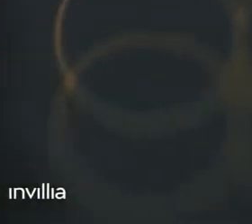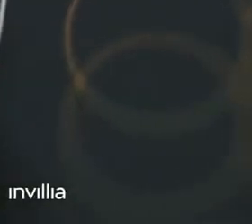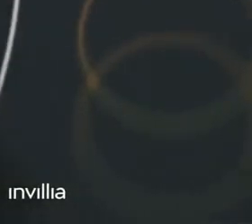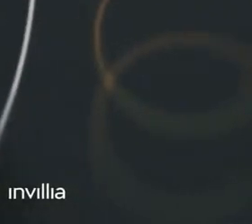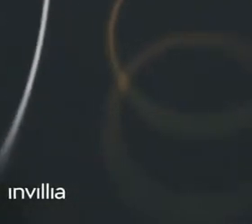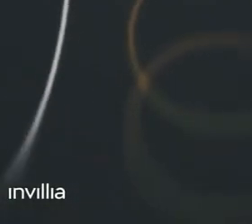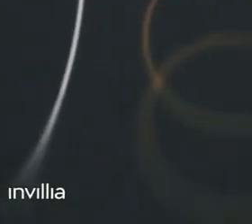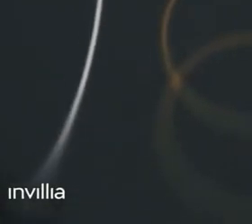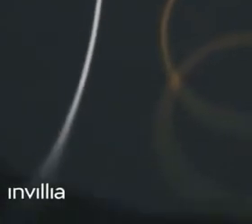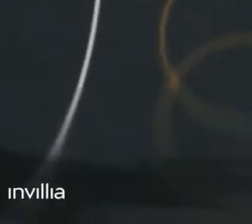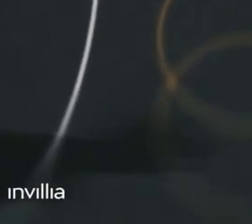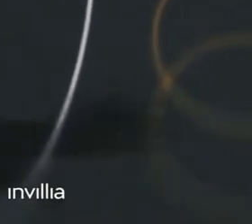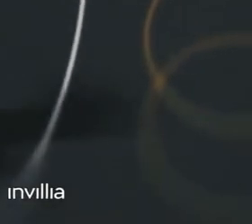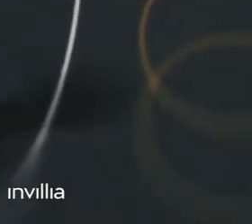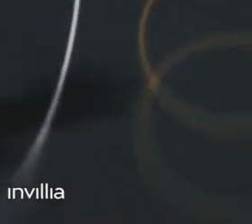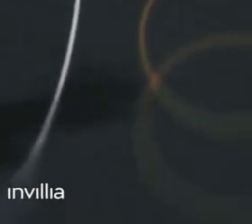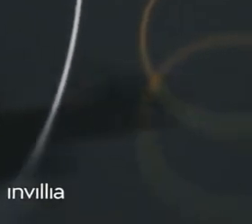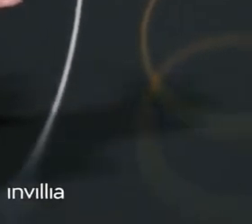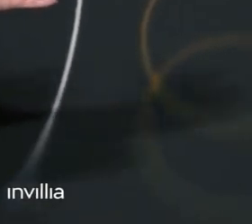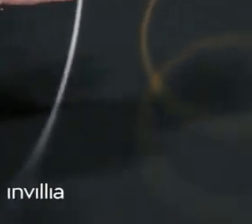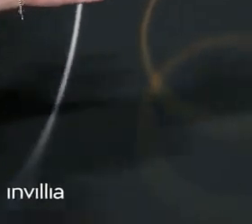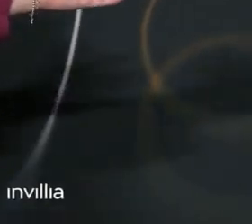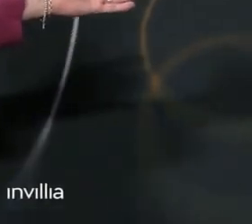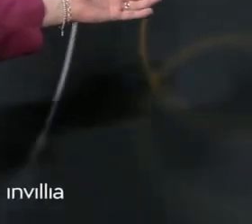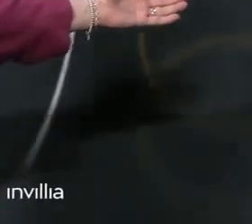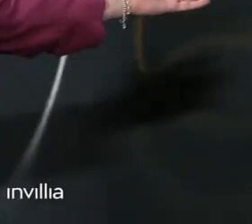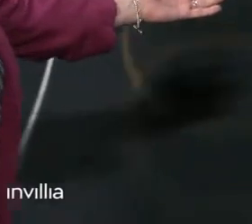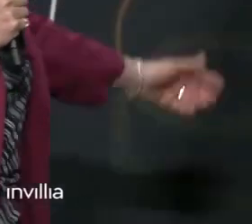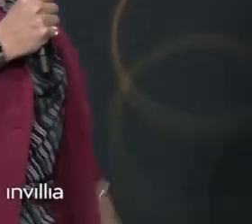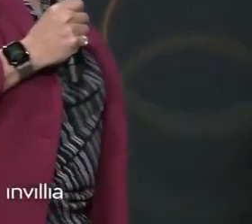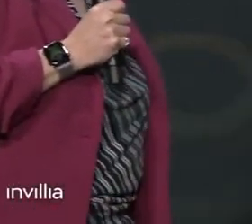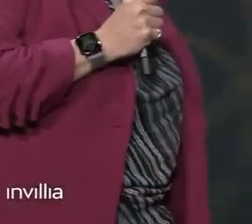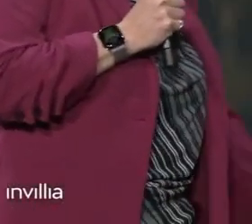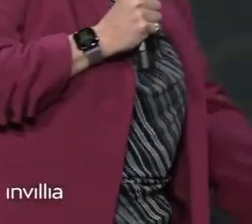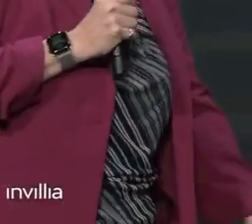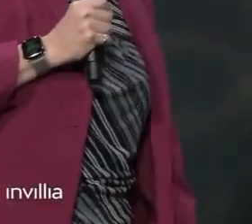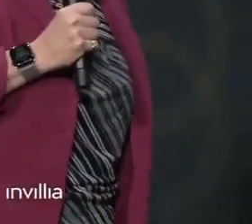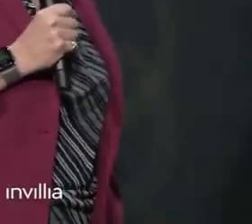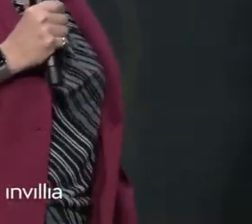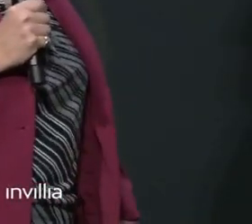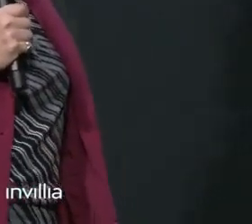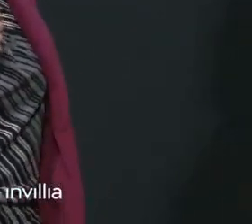business transformation. Welcome to the Harvard Club and the North Summit 2024.